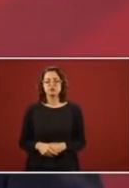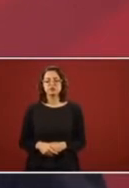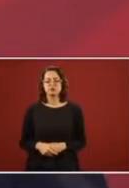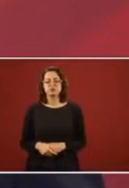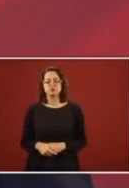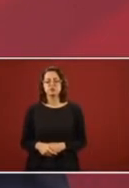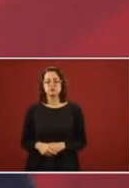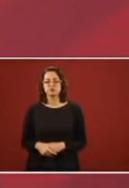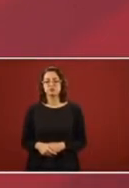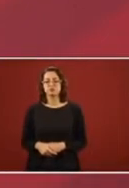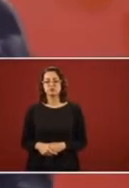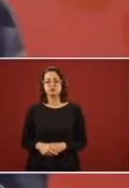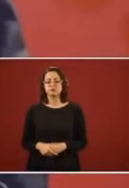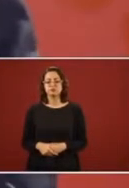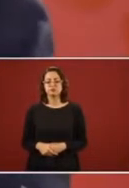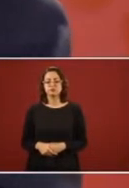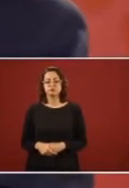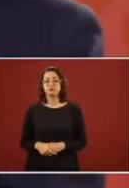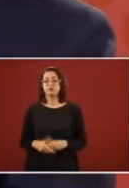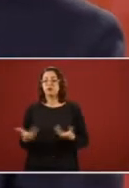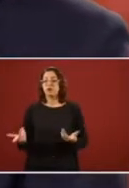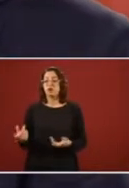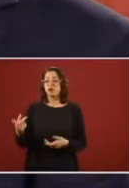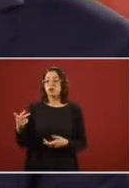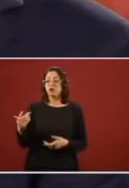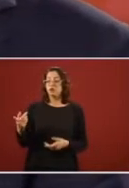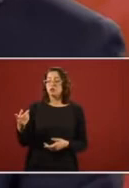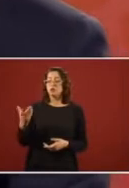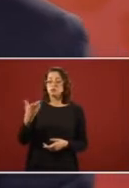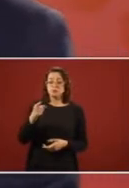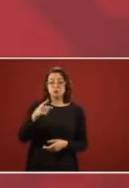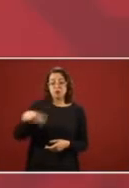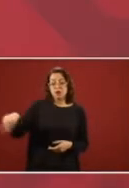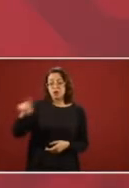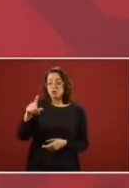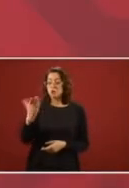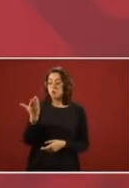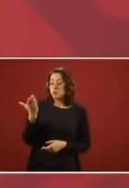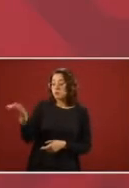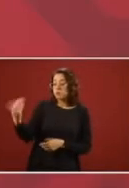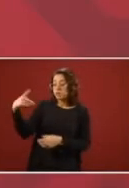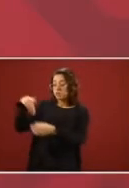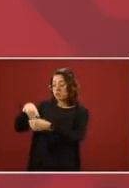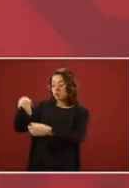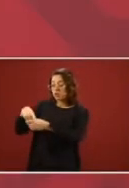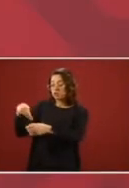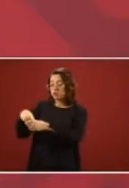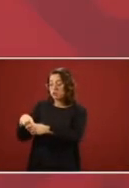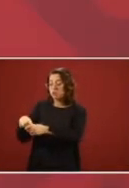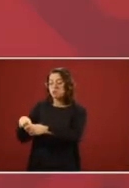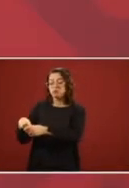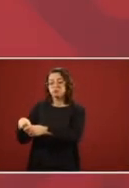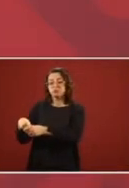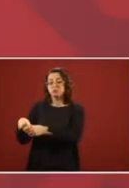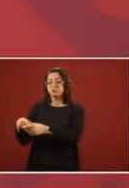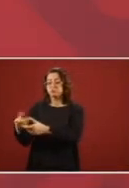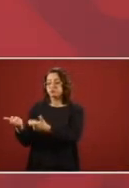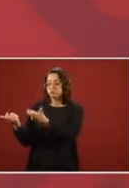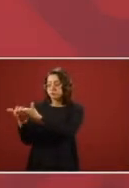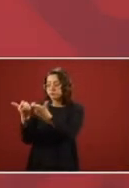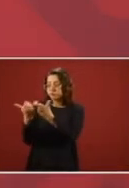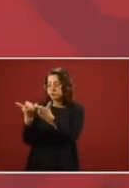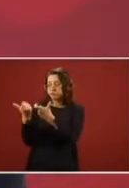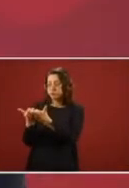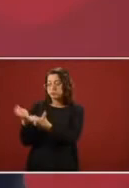And they will get refunded according to their quotas,